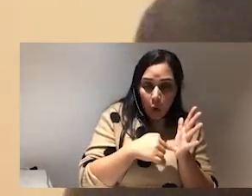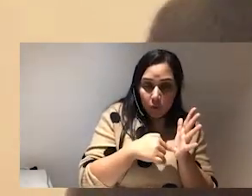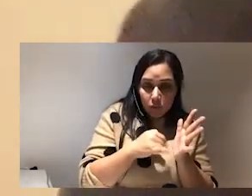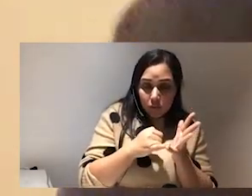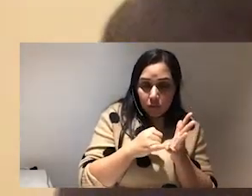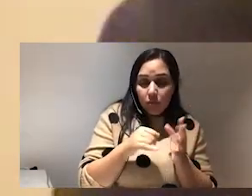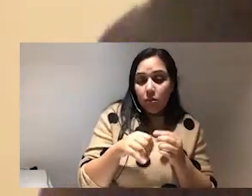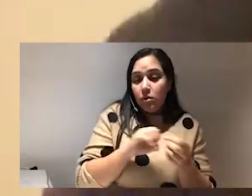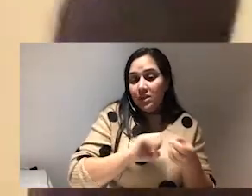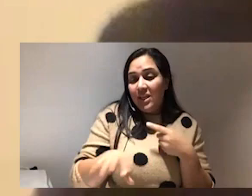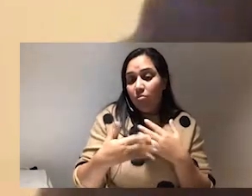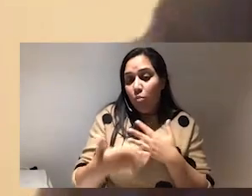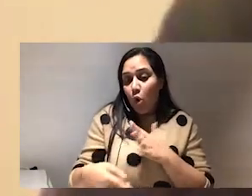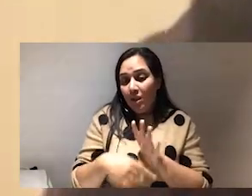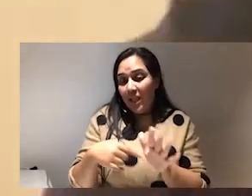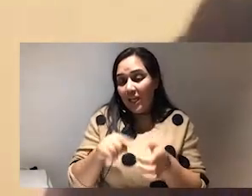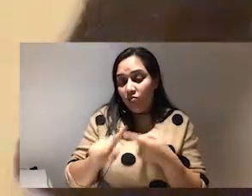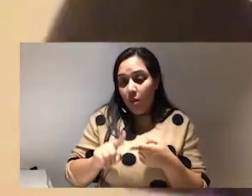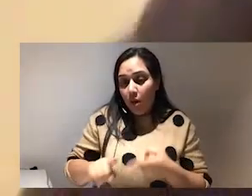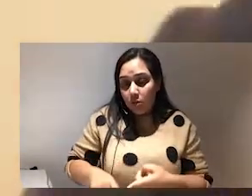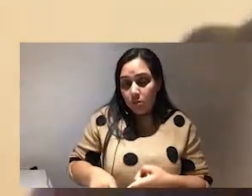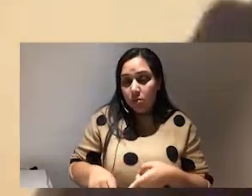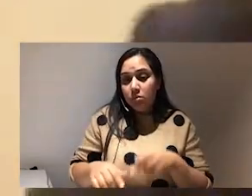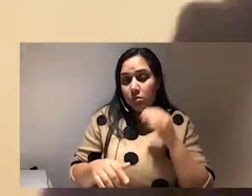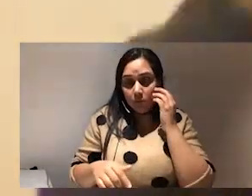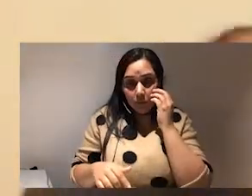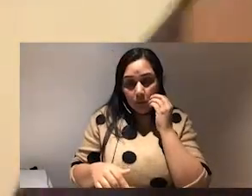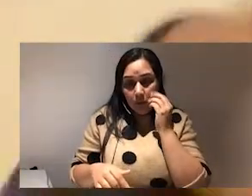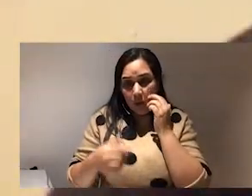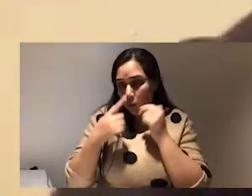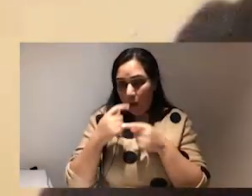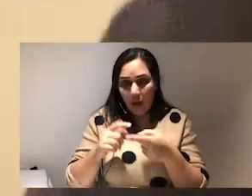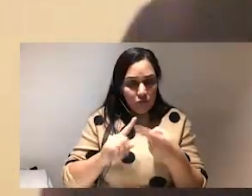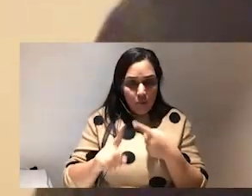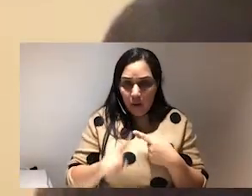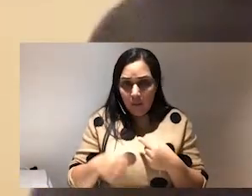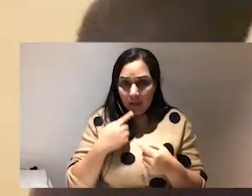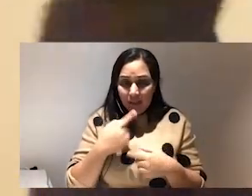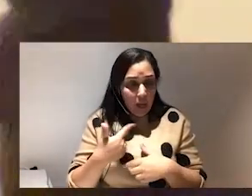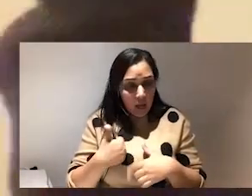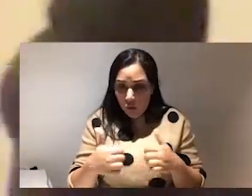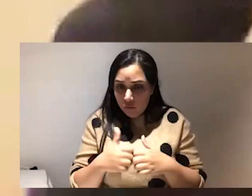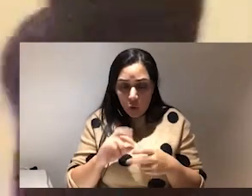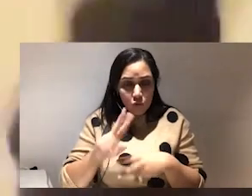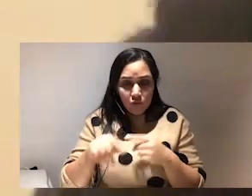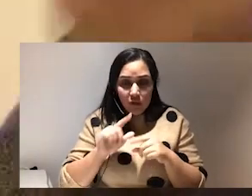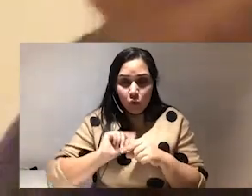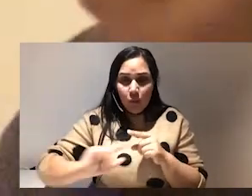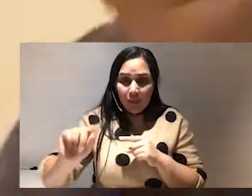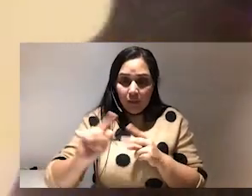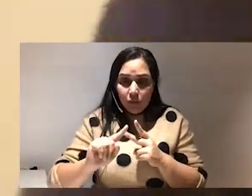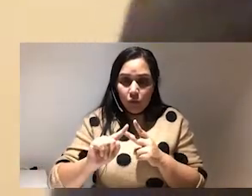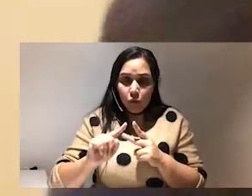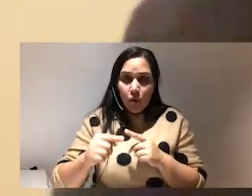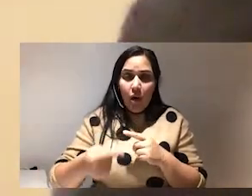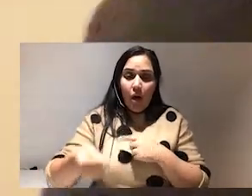than the in the positive so you can do that back you could be like replying back and saying yes i agree or retweeting it to amplify it to undo the